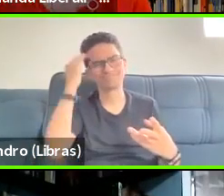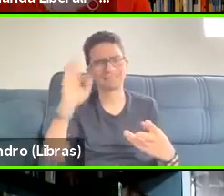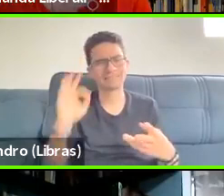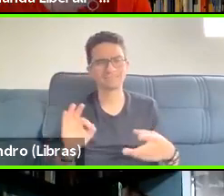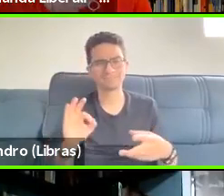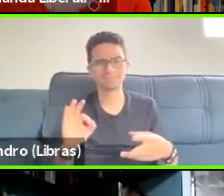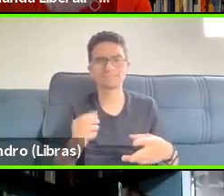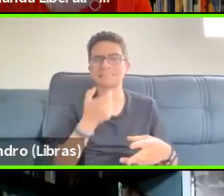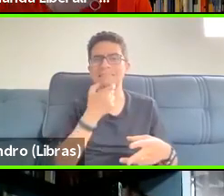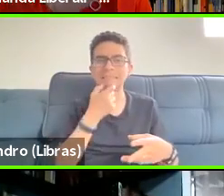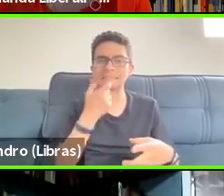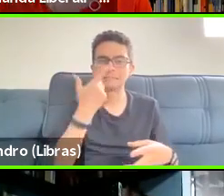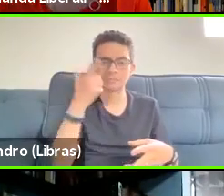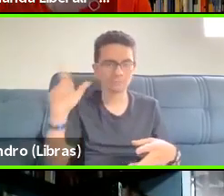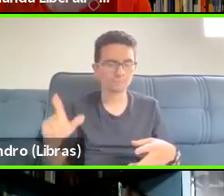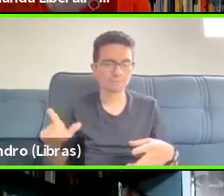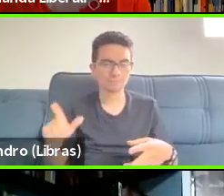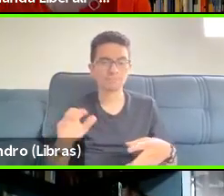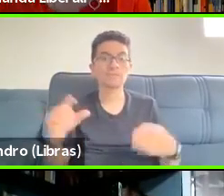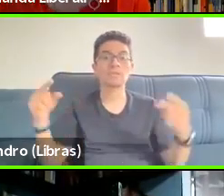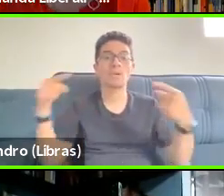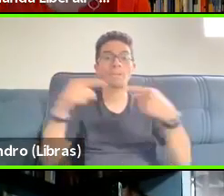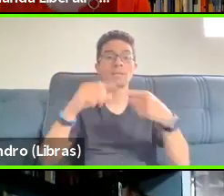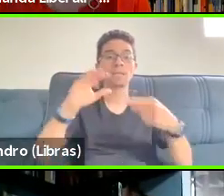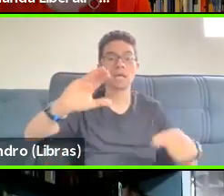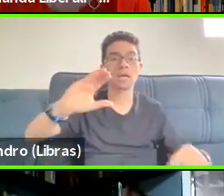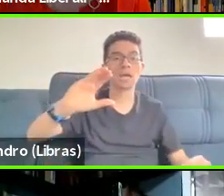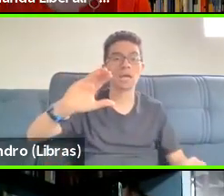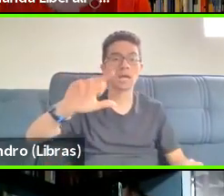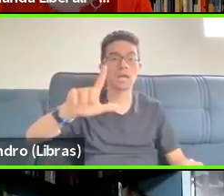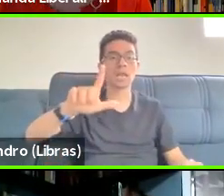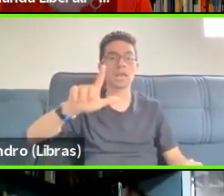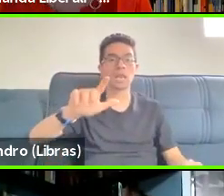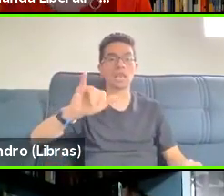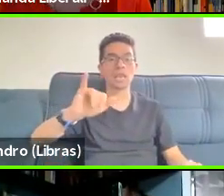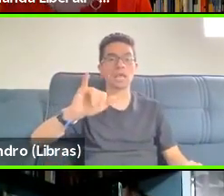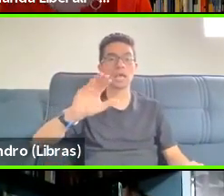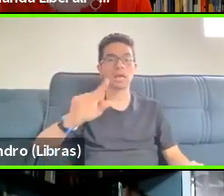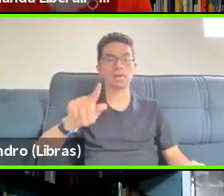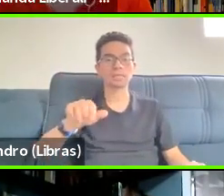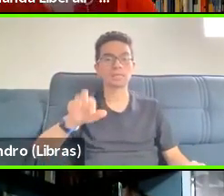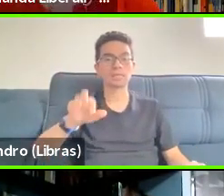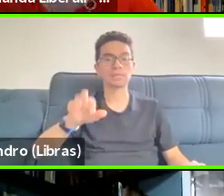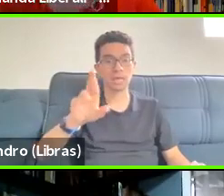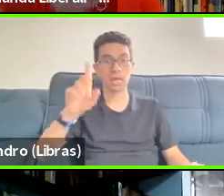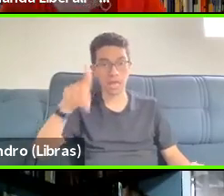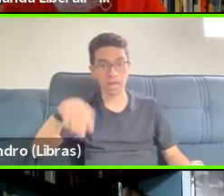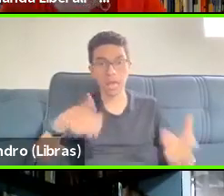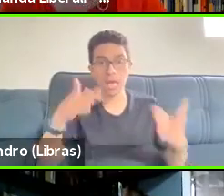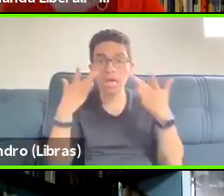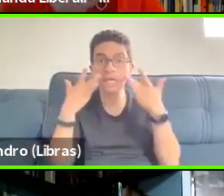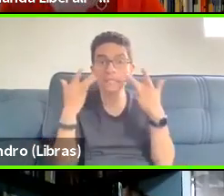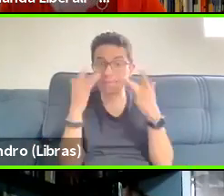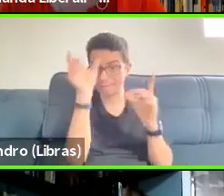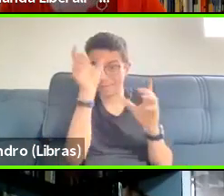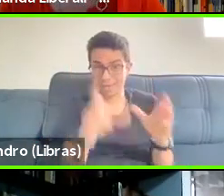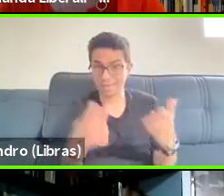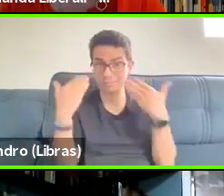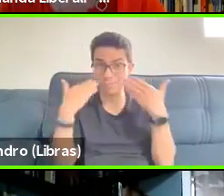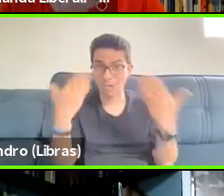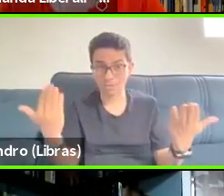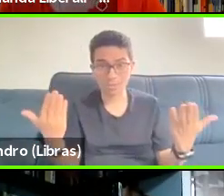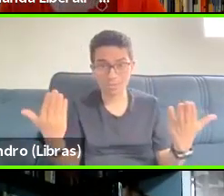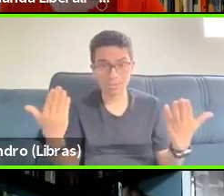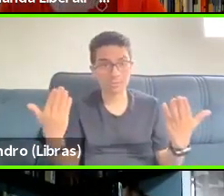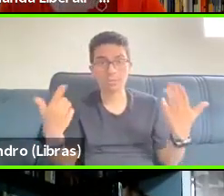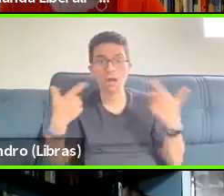is a scene, not just language, you know, the language actually failed. She said clickers and the tech thought it was, uh, a